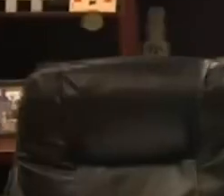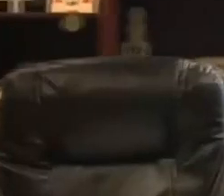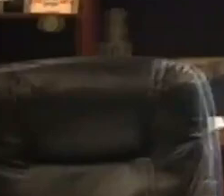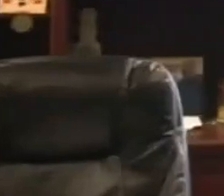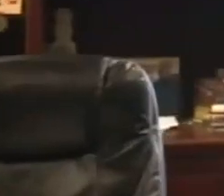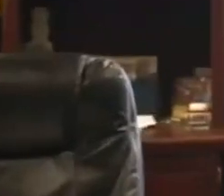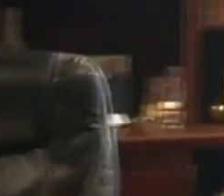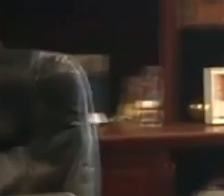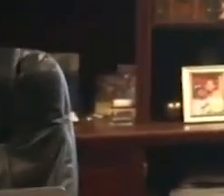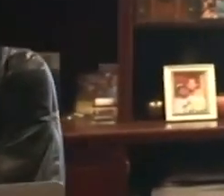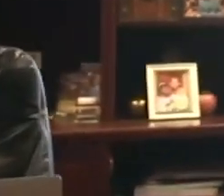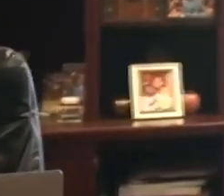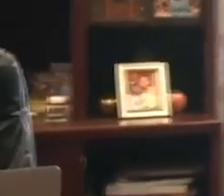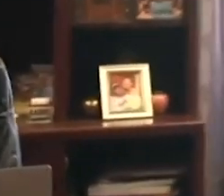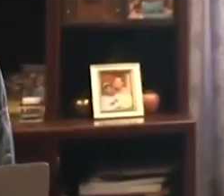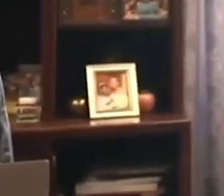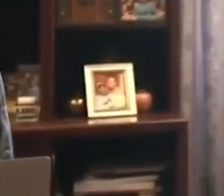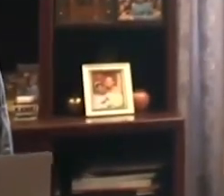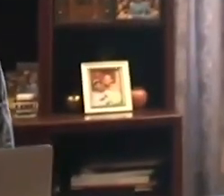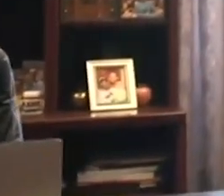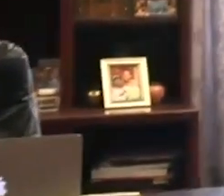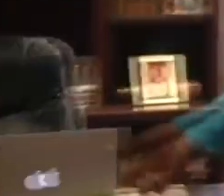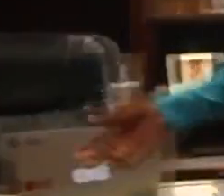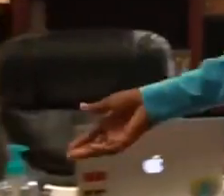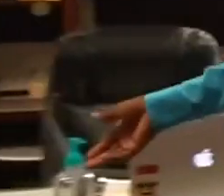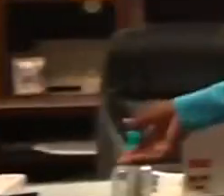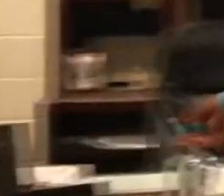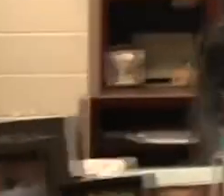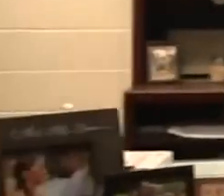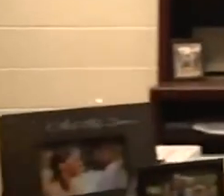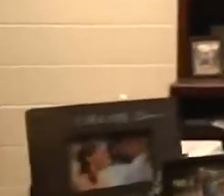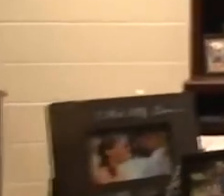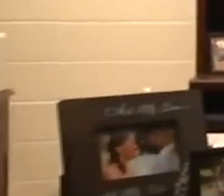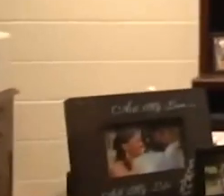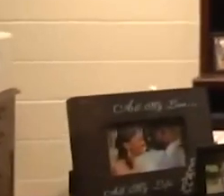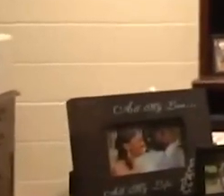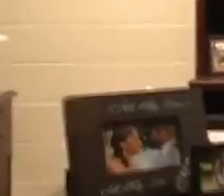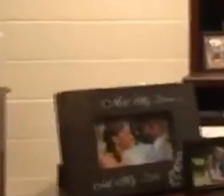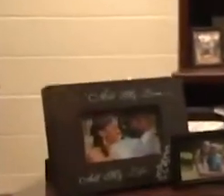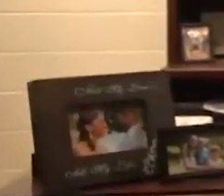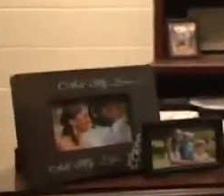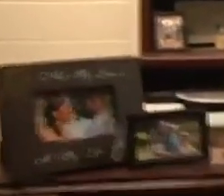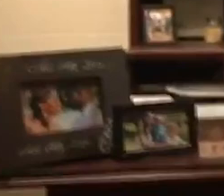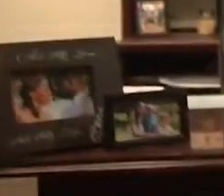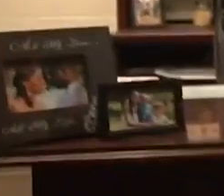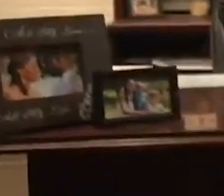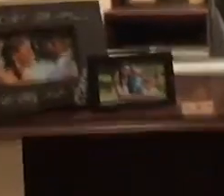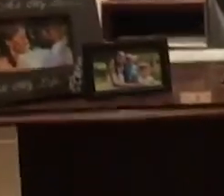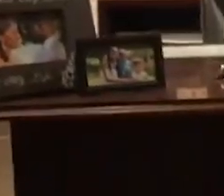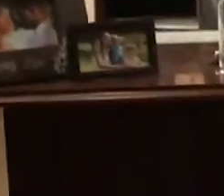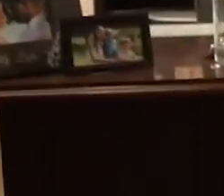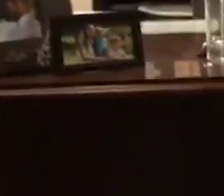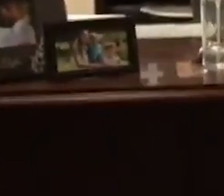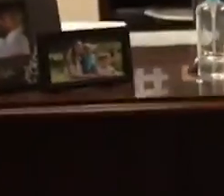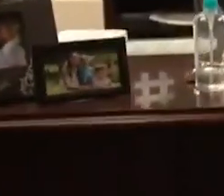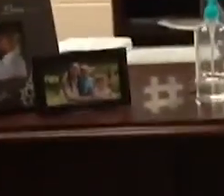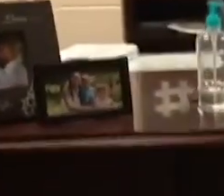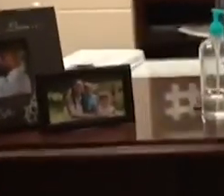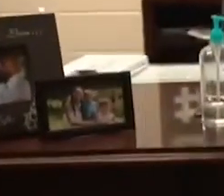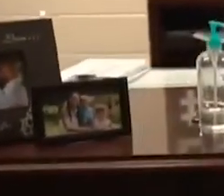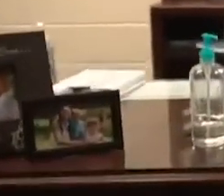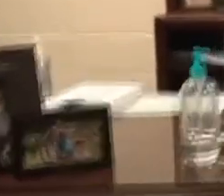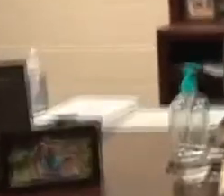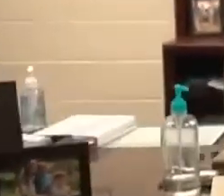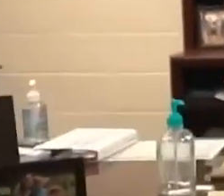every time you see me dr lee is sanitized i'm gonna keep my hand clean because the cases are on the rise now why